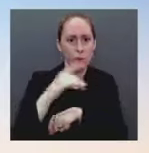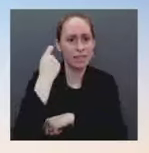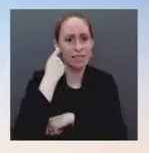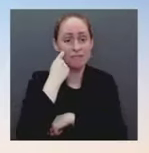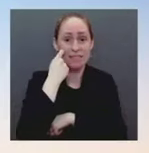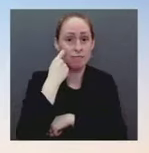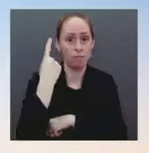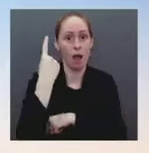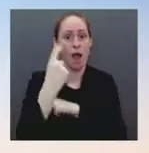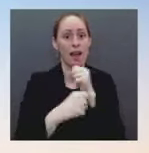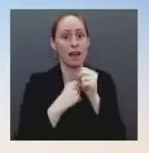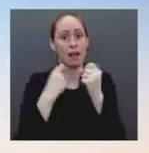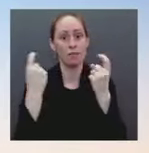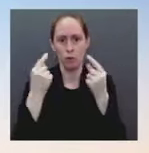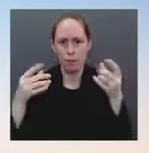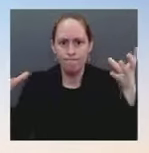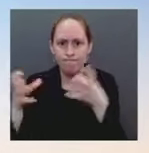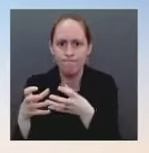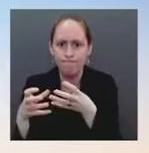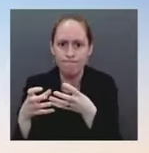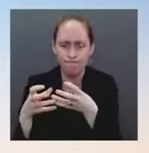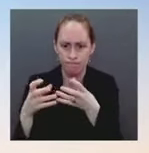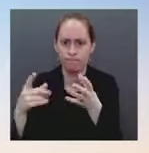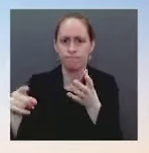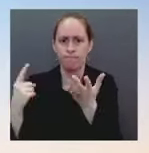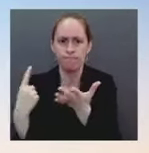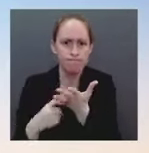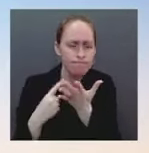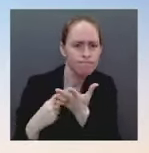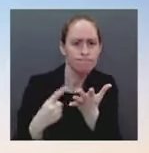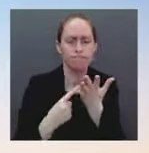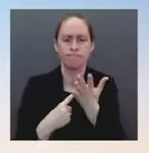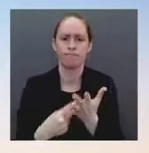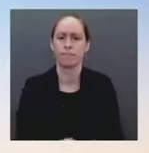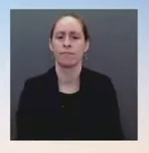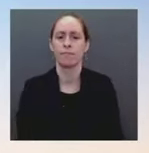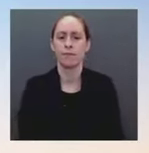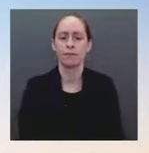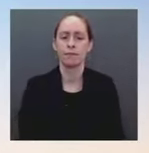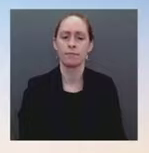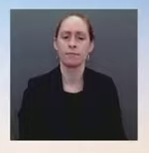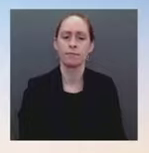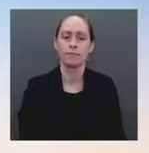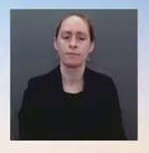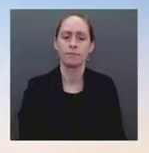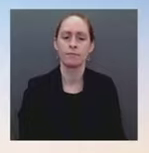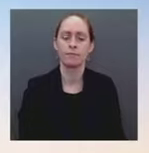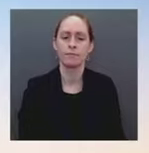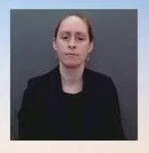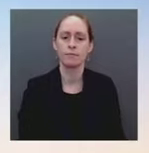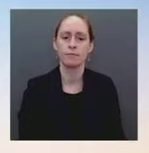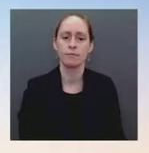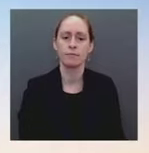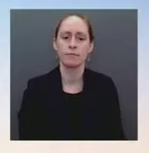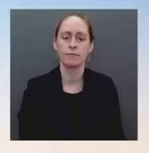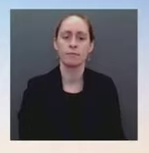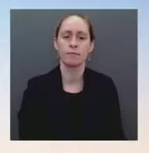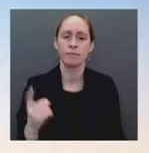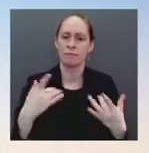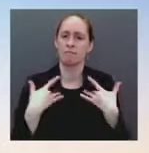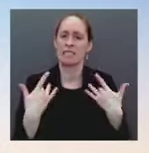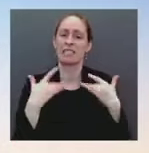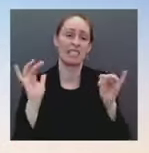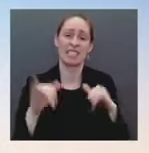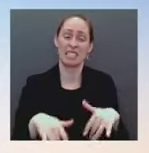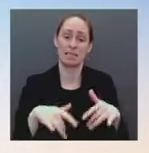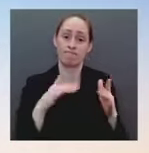objective, what we were trying to do with the publication of this book is to provide clear criteria as a baseline, obviously, to build questions off